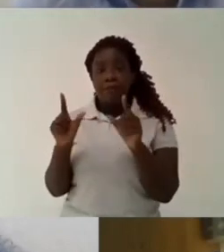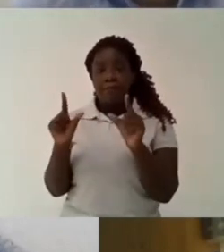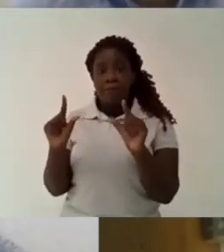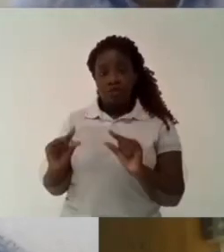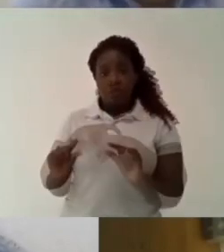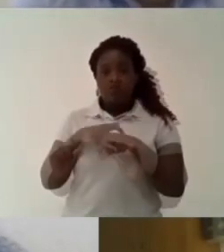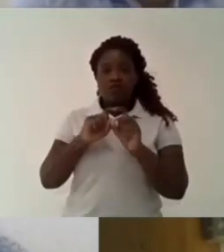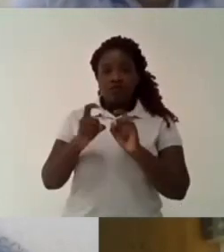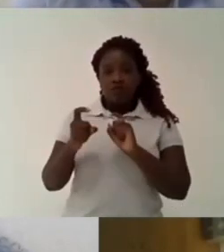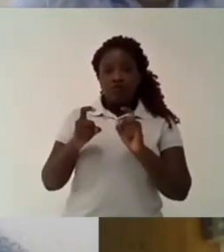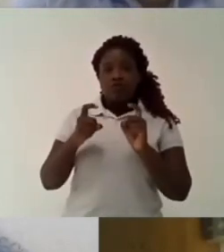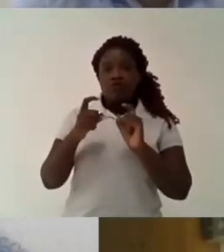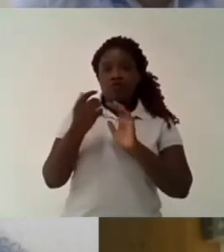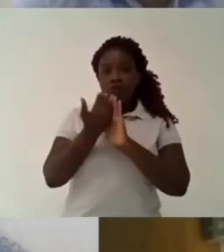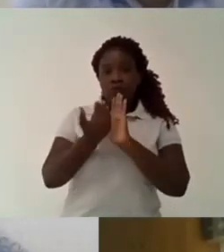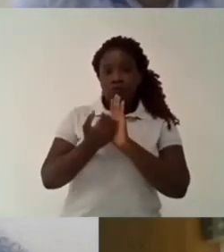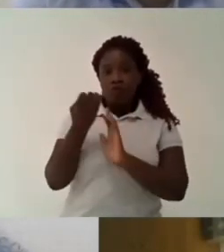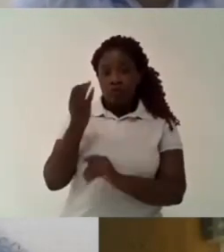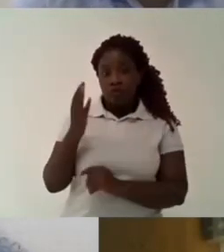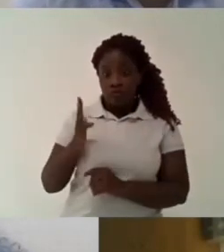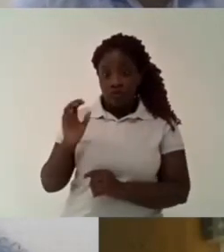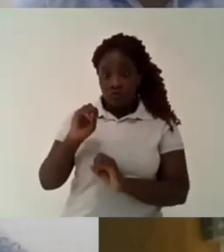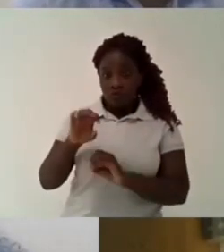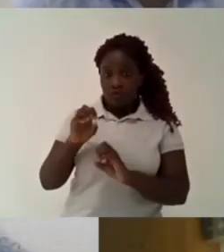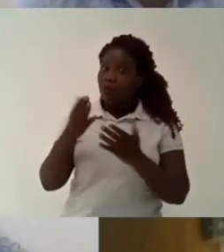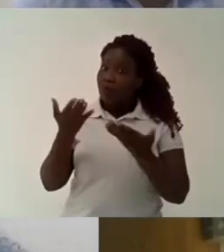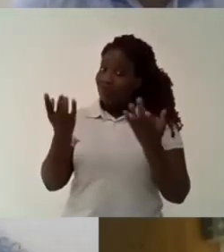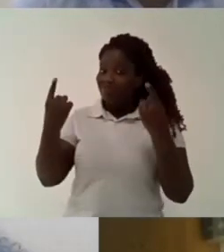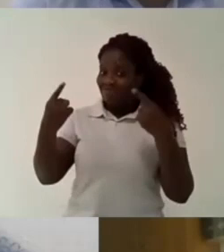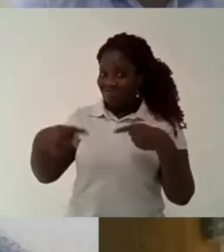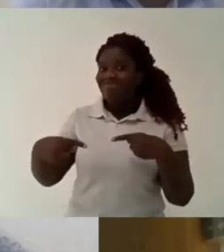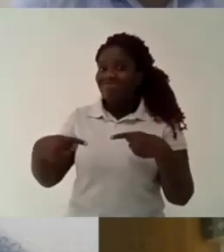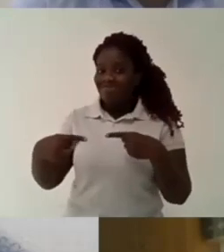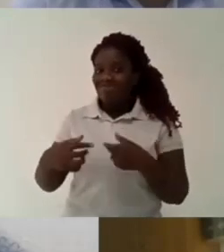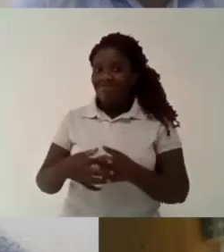from this disassembling that the government is imposing on us